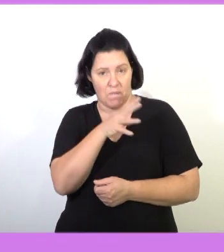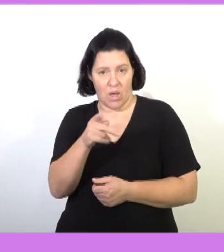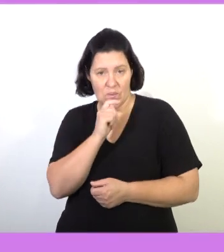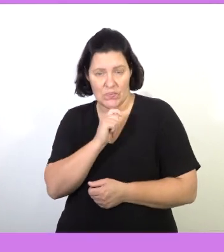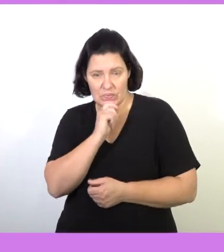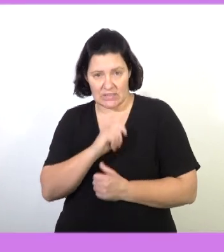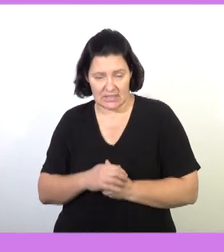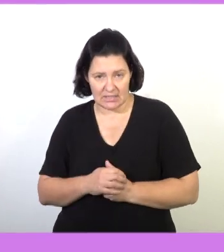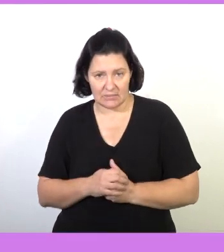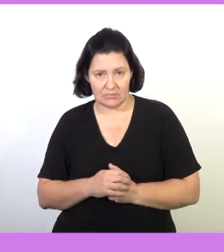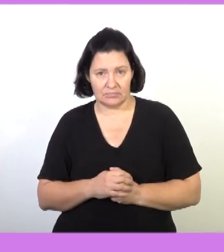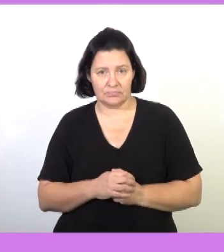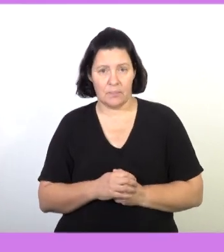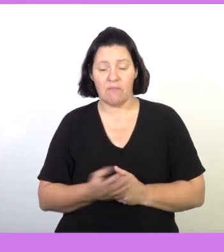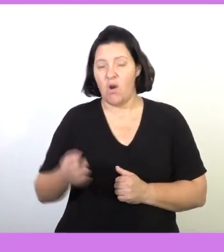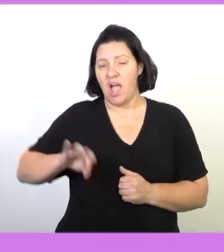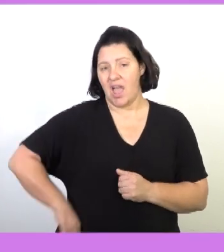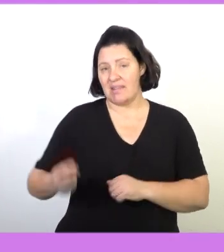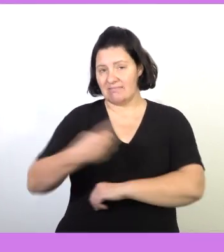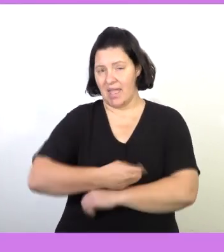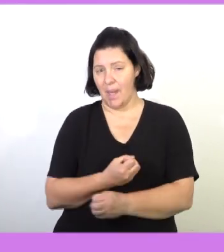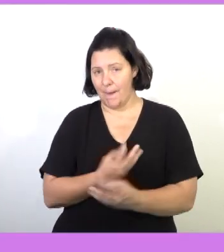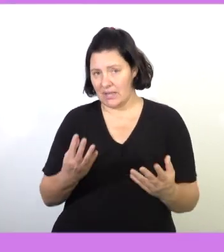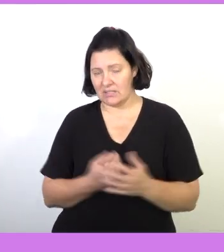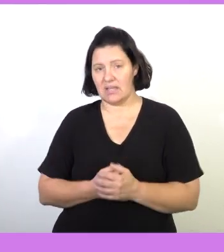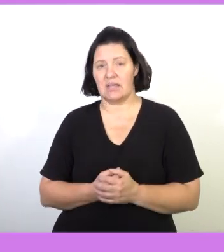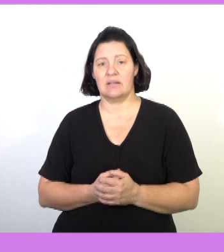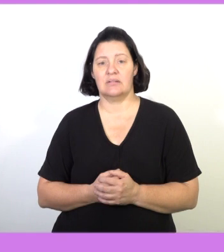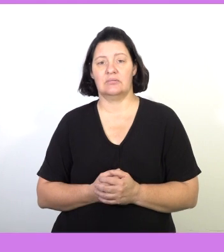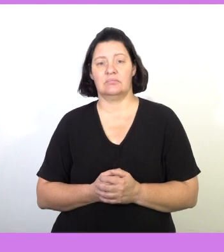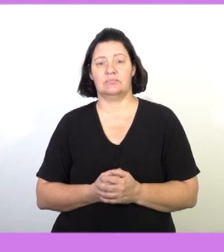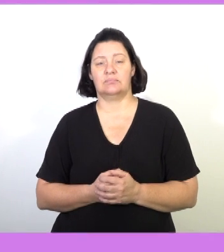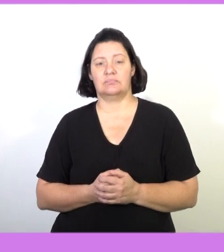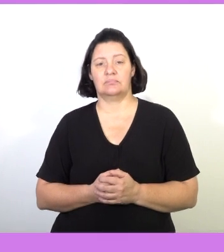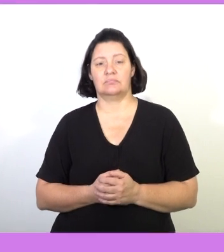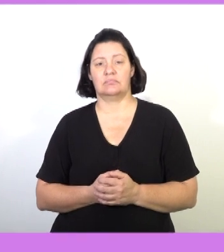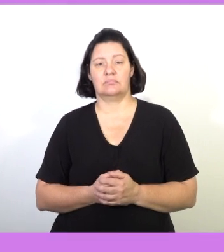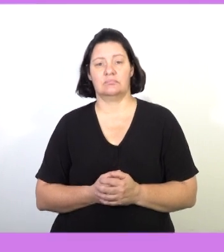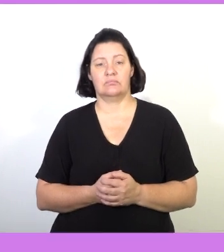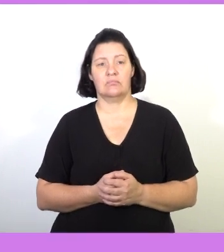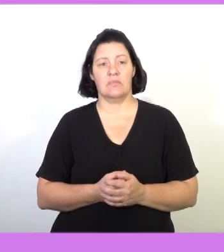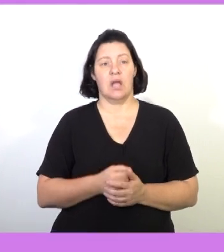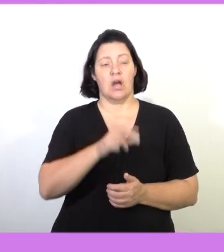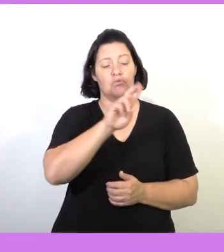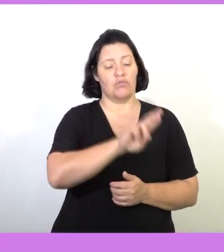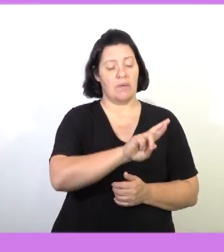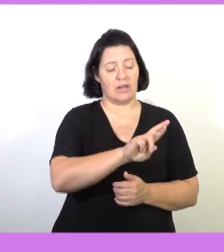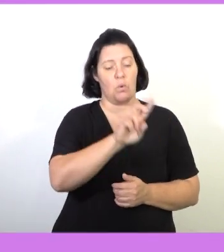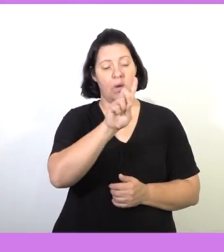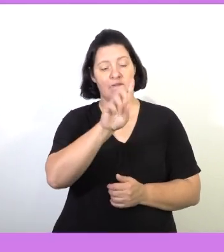that we would use over there to calculate daily earnings, we can just say it will be 150